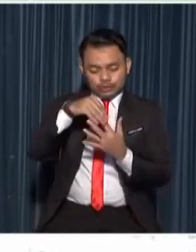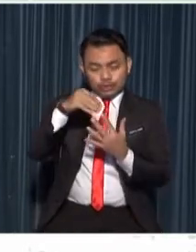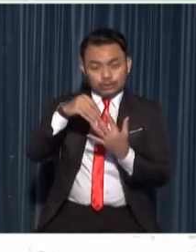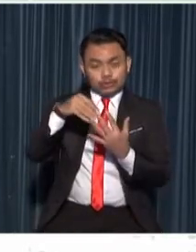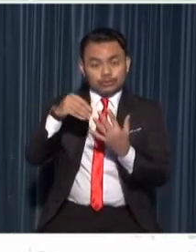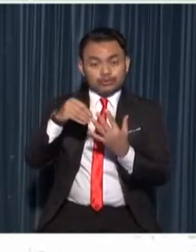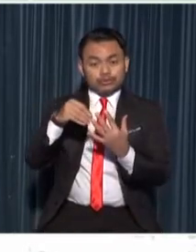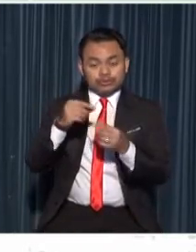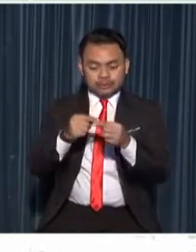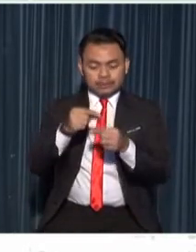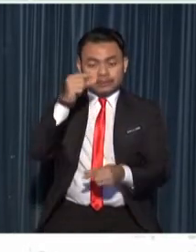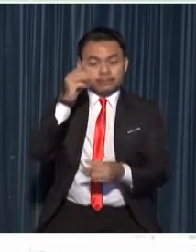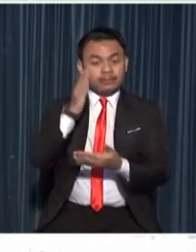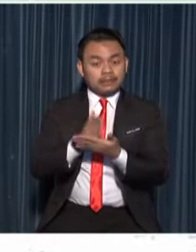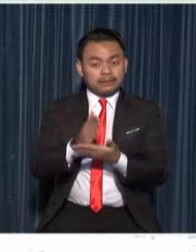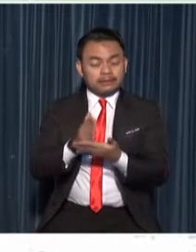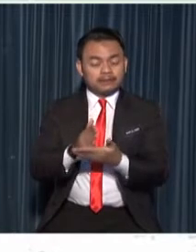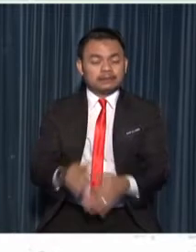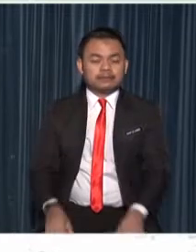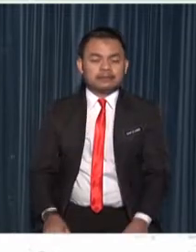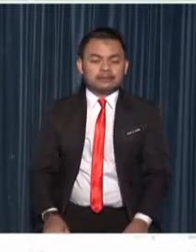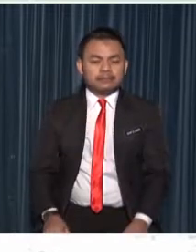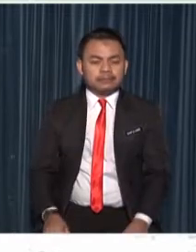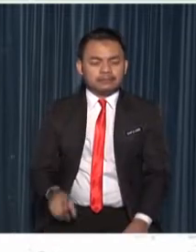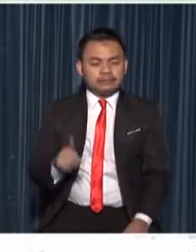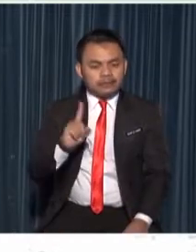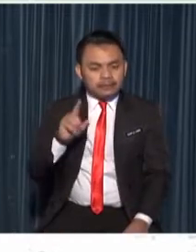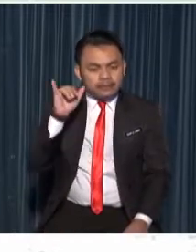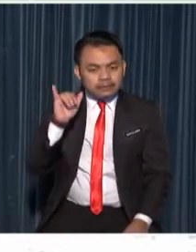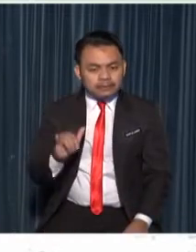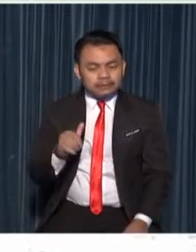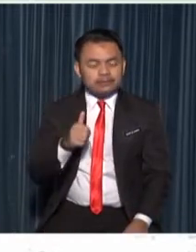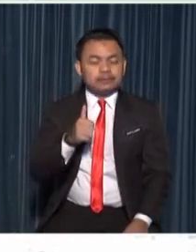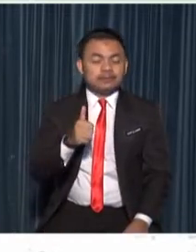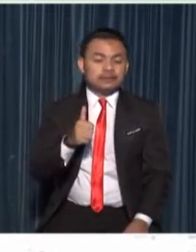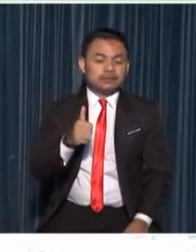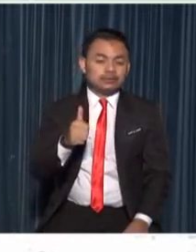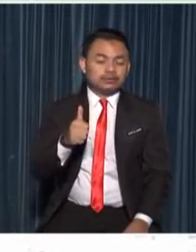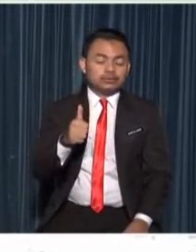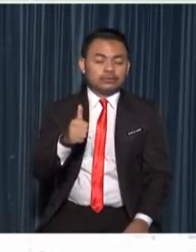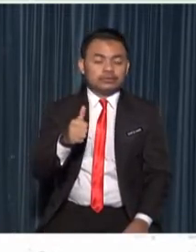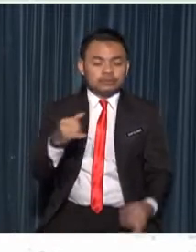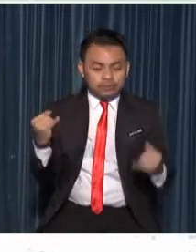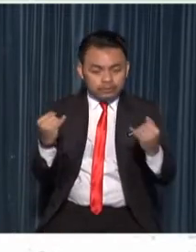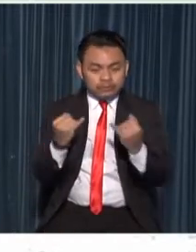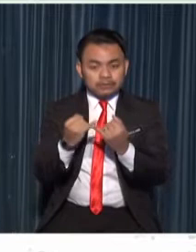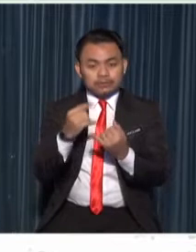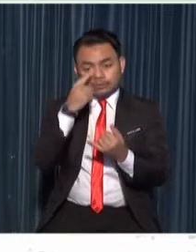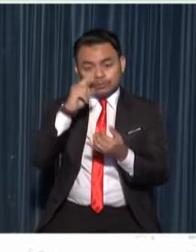stem cutting which is best suited for developing into a new plant